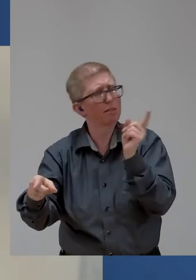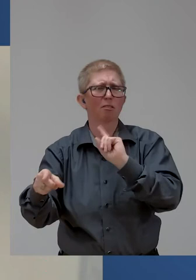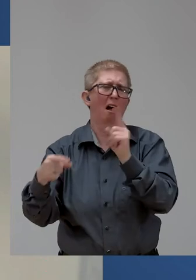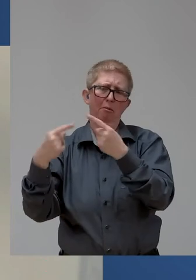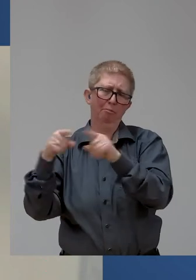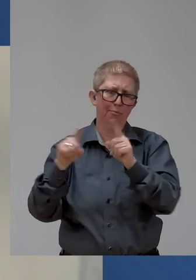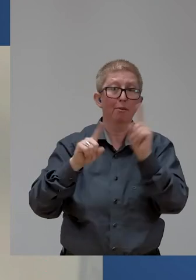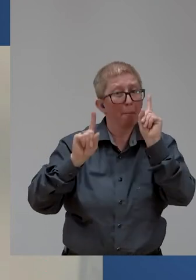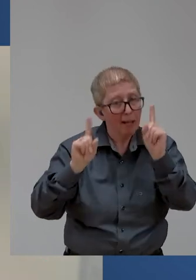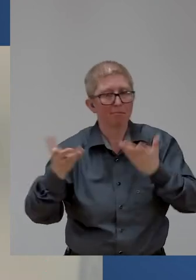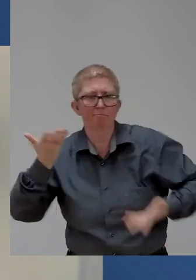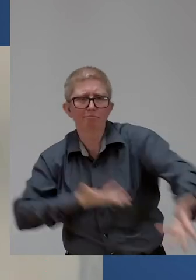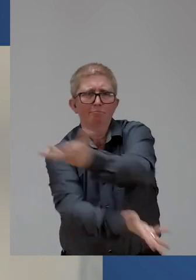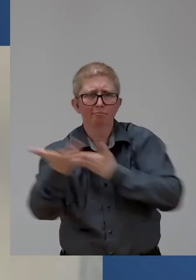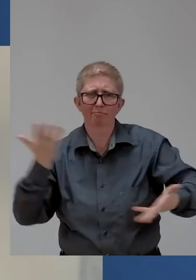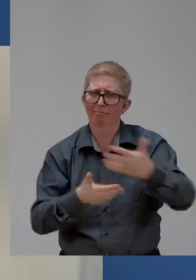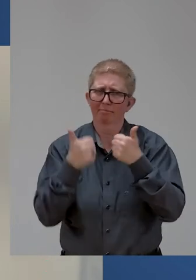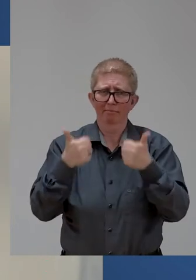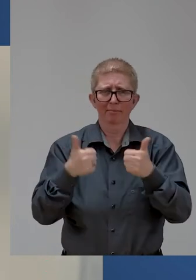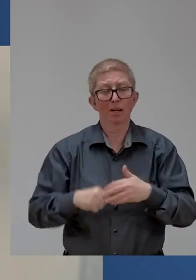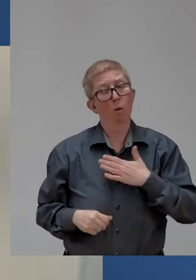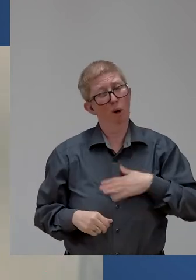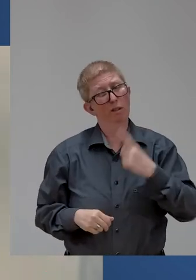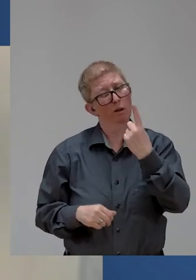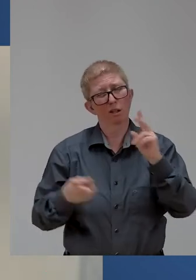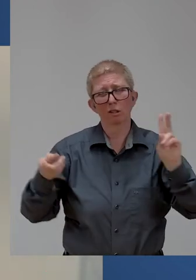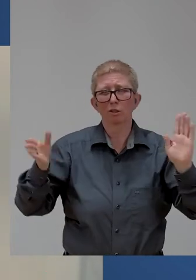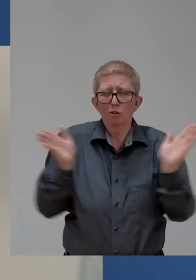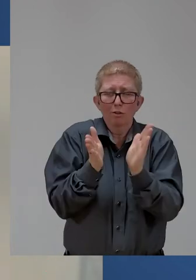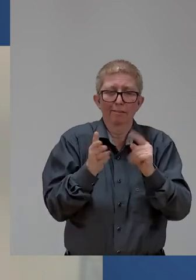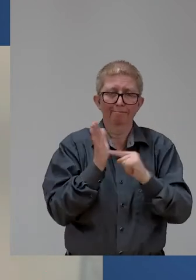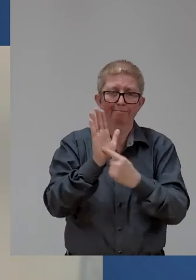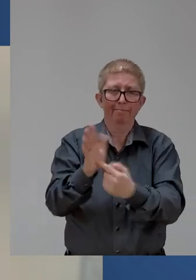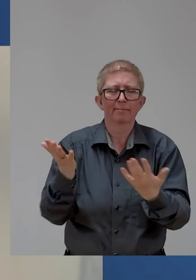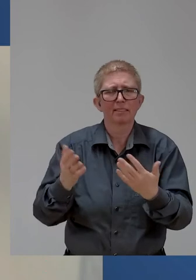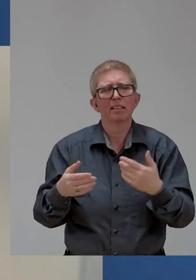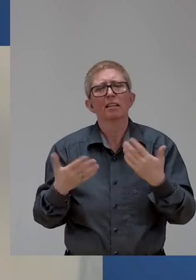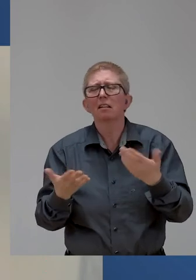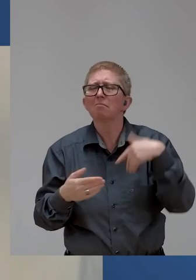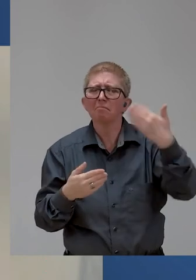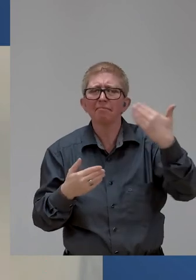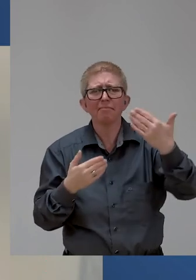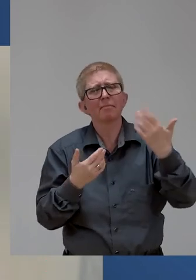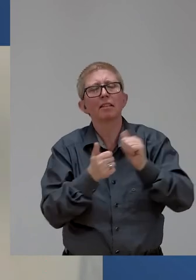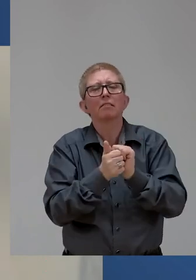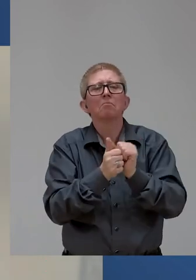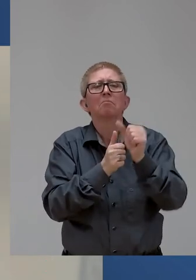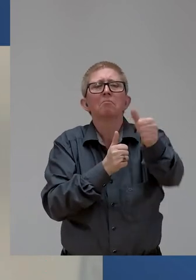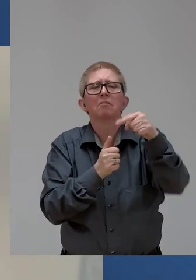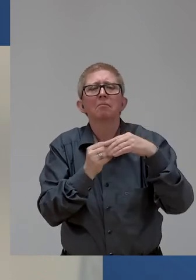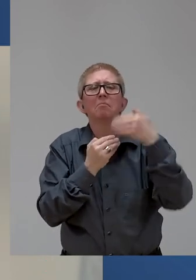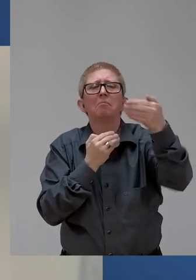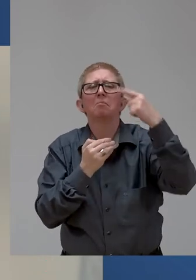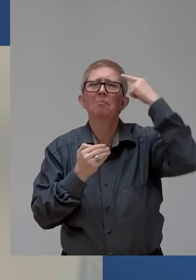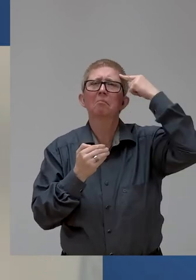return to the idea about persons with disabilities often being stuck in certain somewhat predetermined career paths. I've been super happy to see a number of